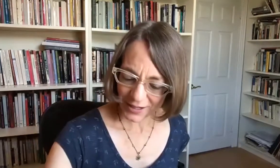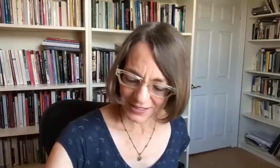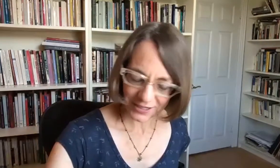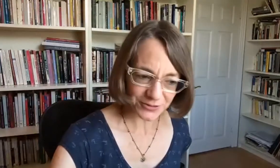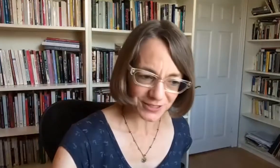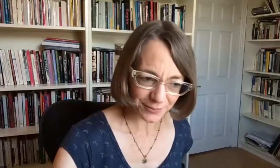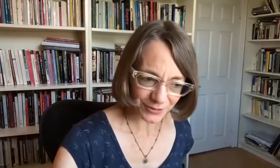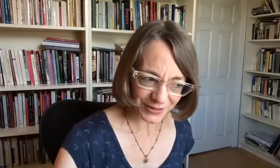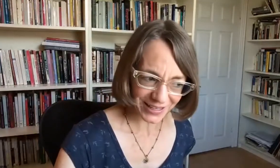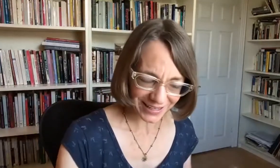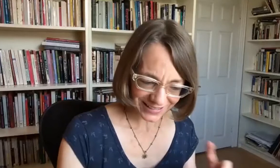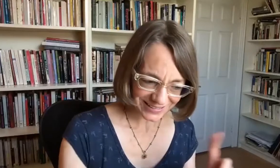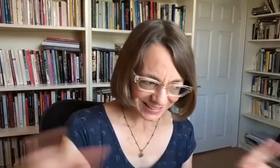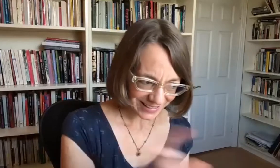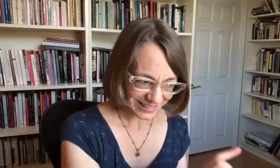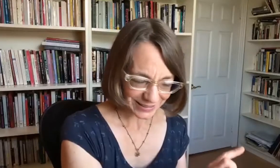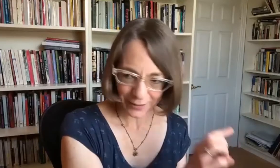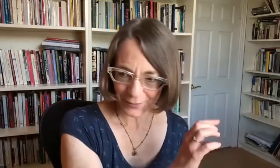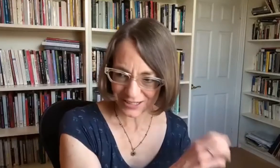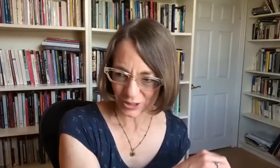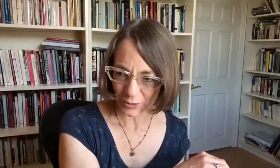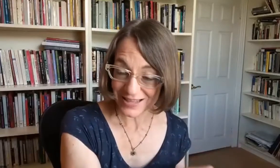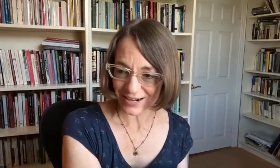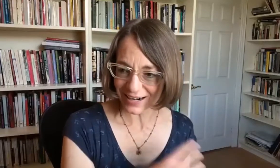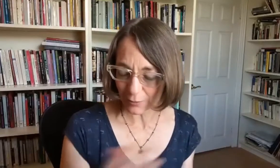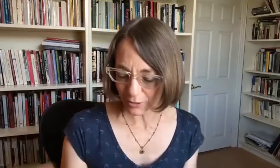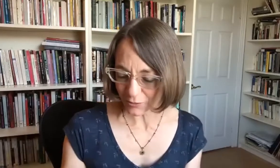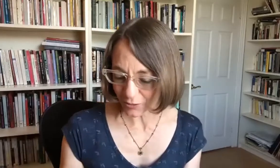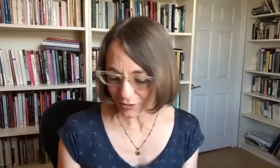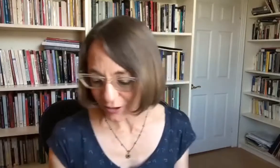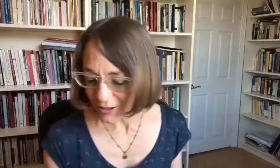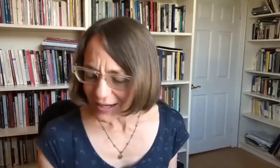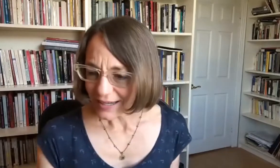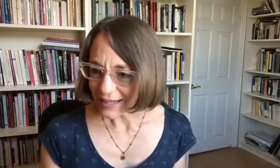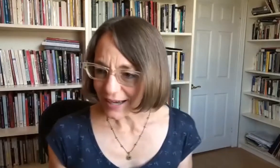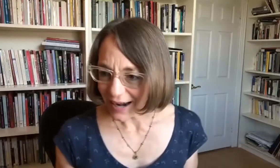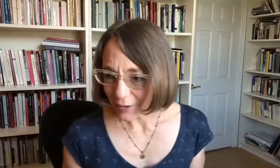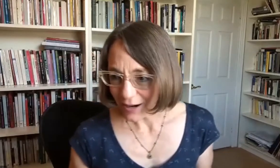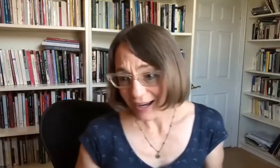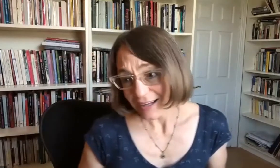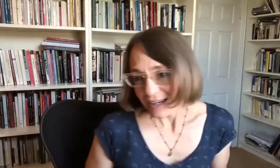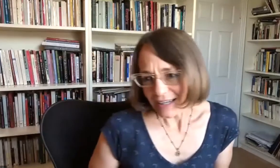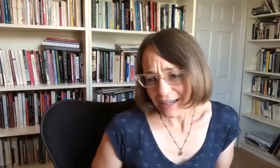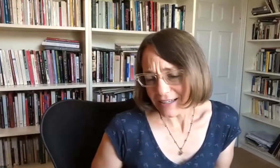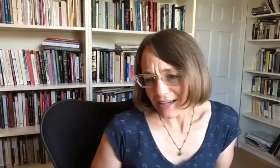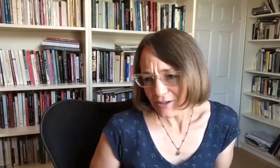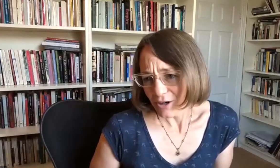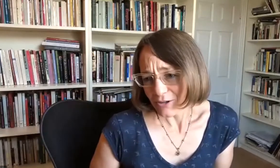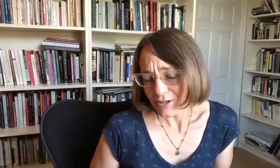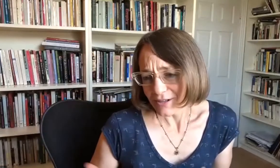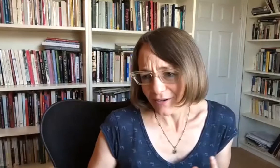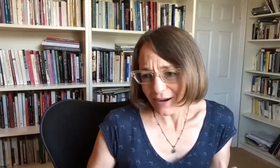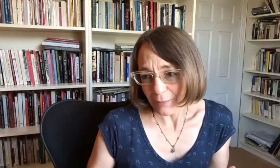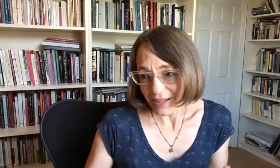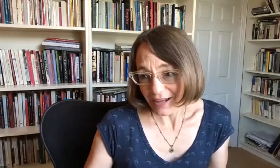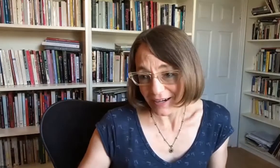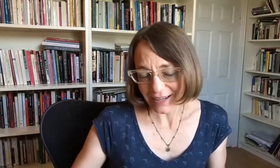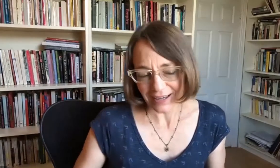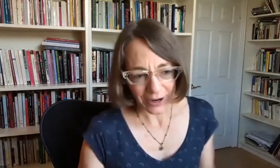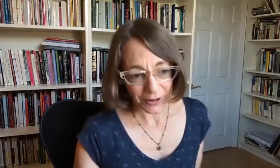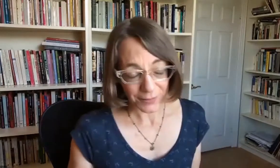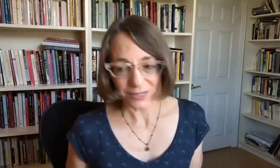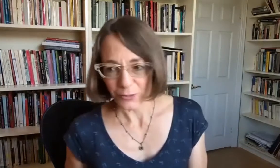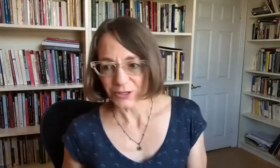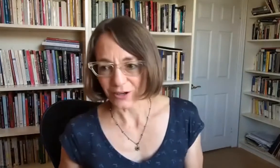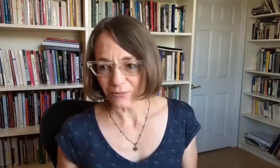thinking about this concept of the lab, going from the